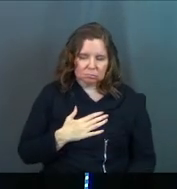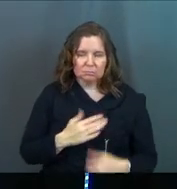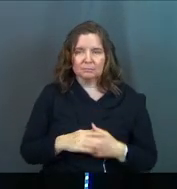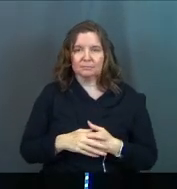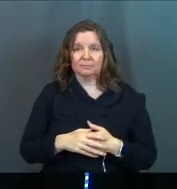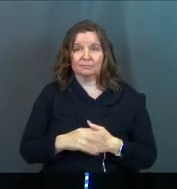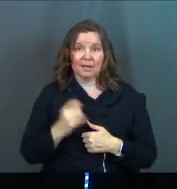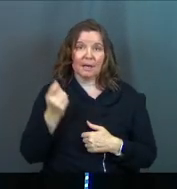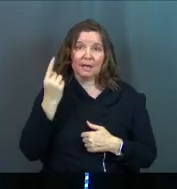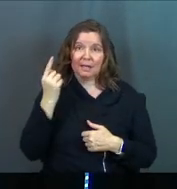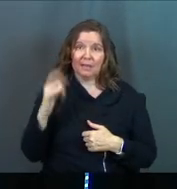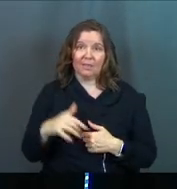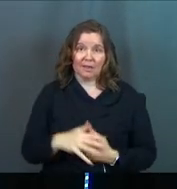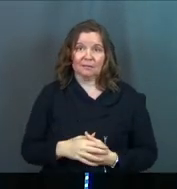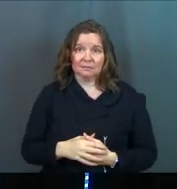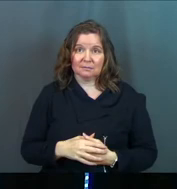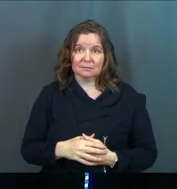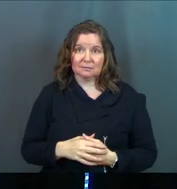Get that.